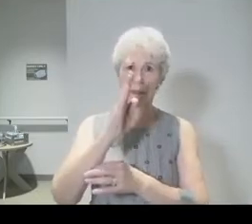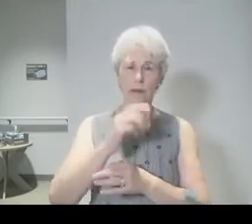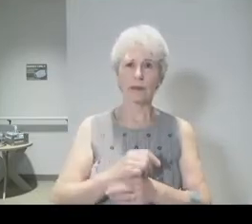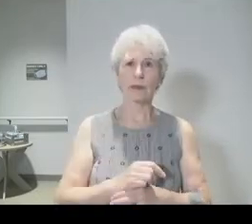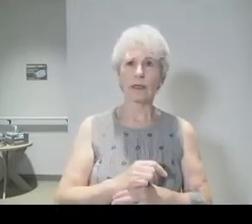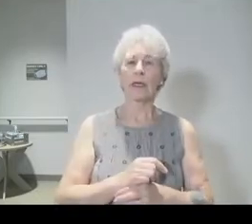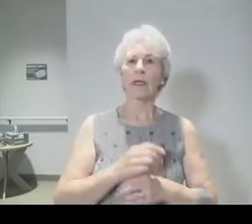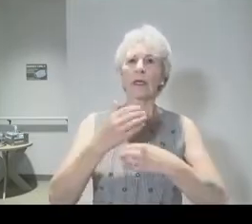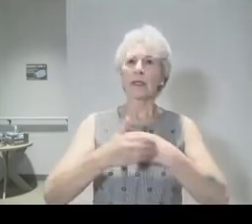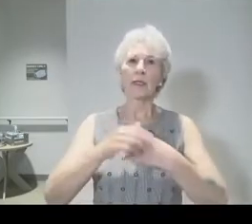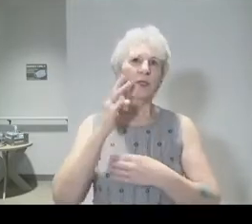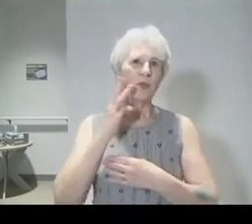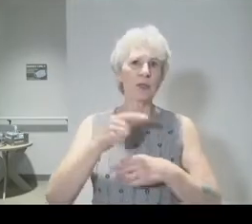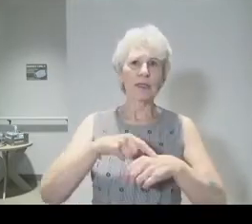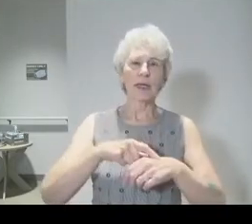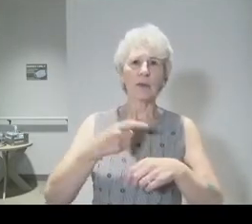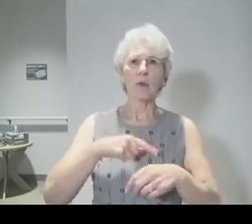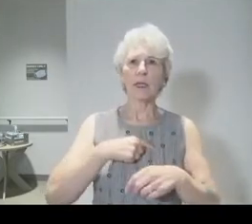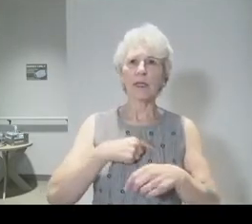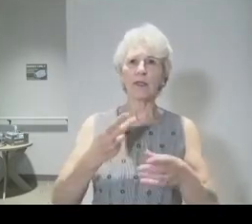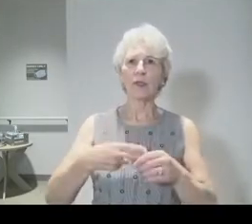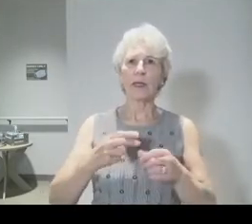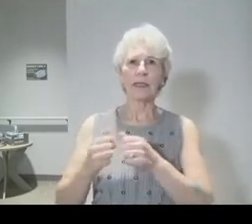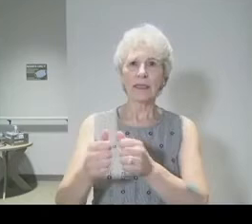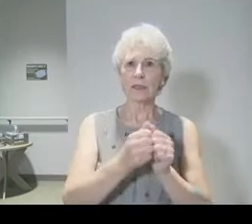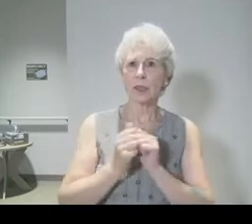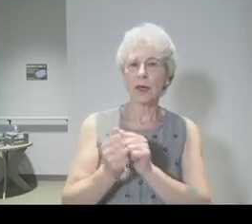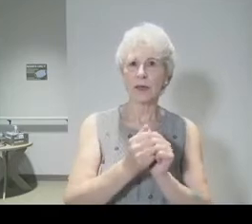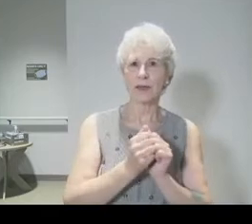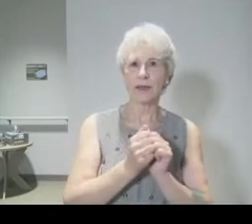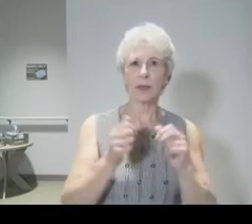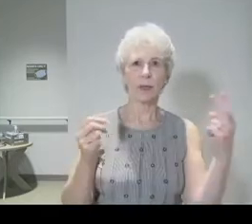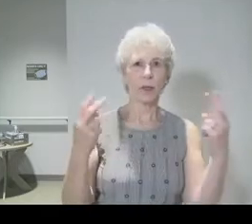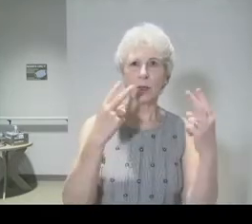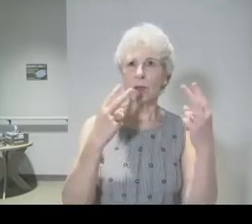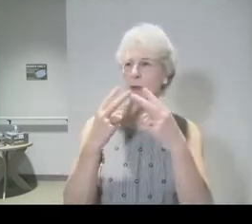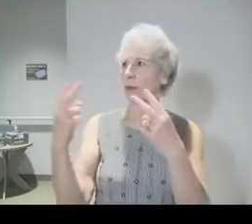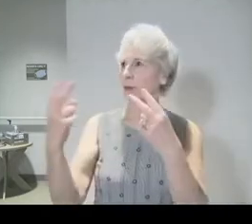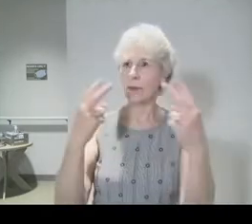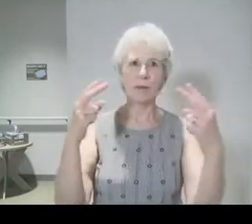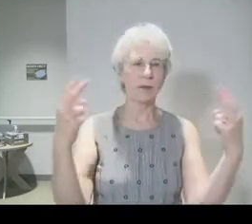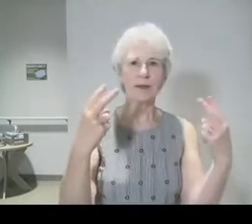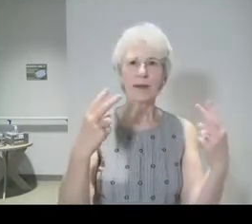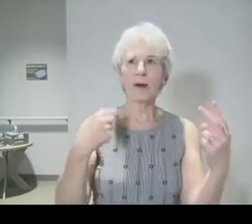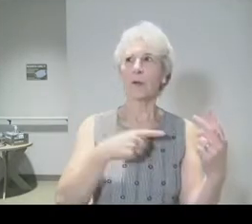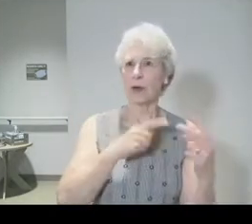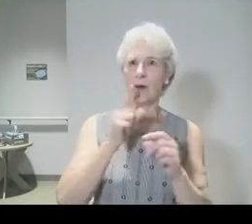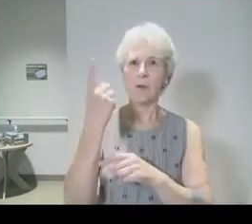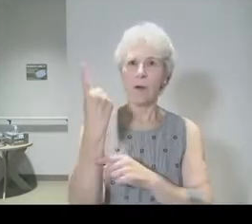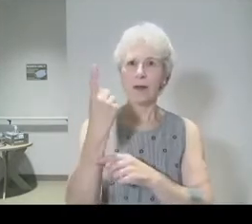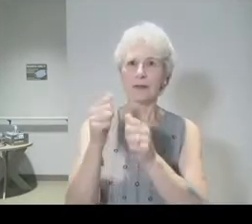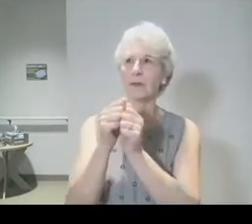communion is a time in which we partake with one another in which we all look each other in the eye and say we are one with God.